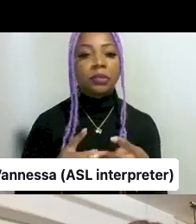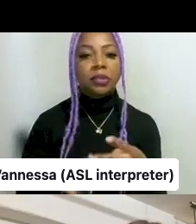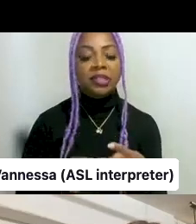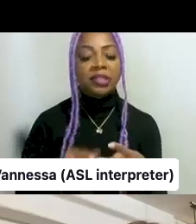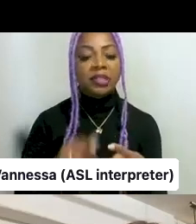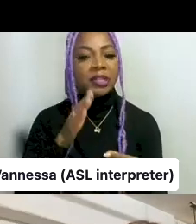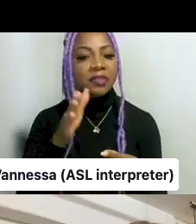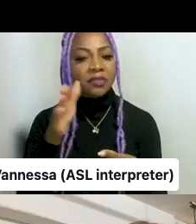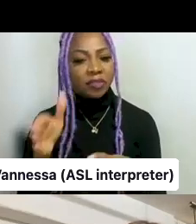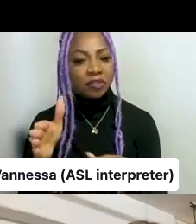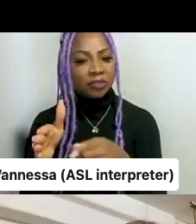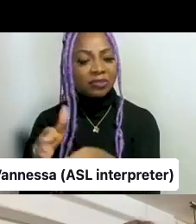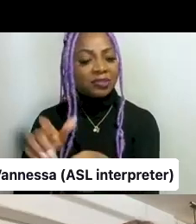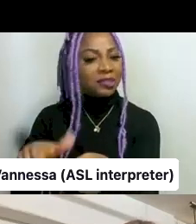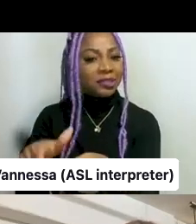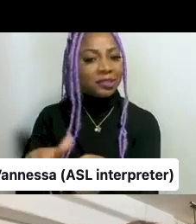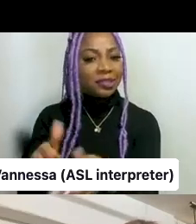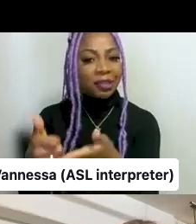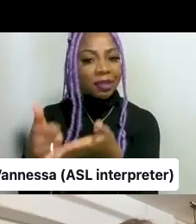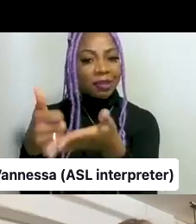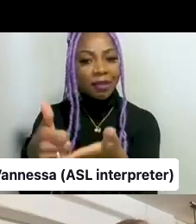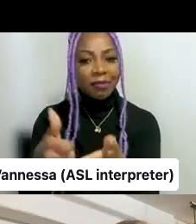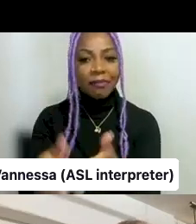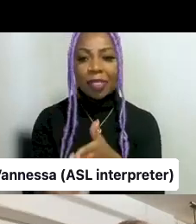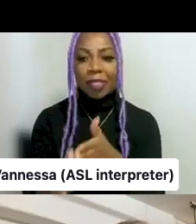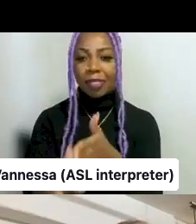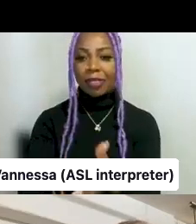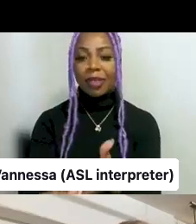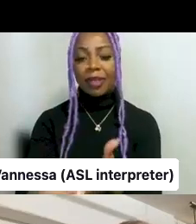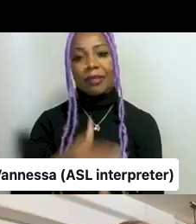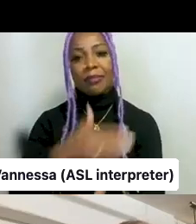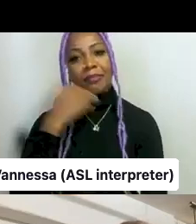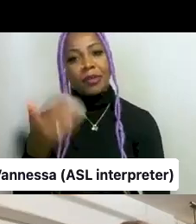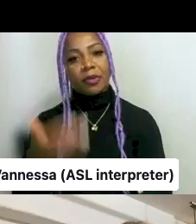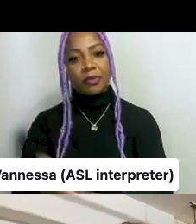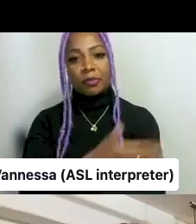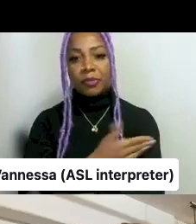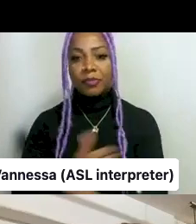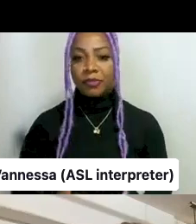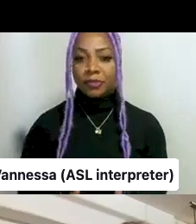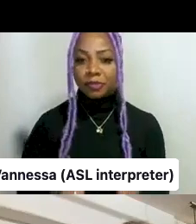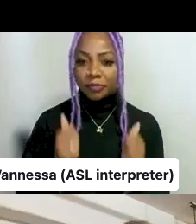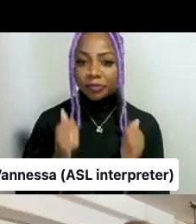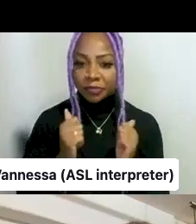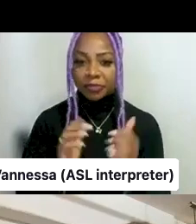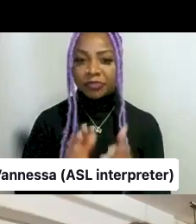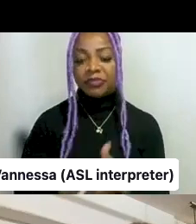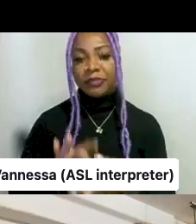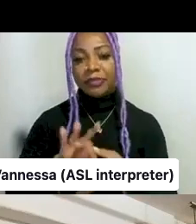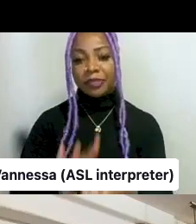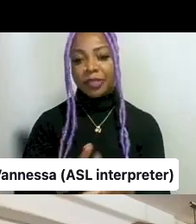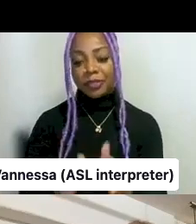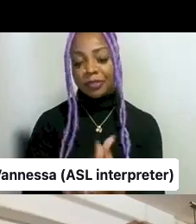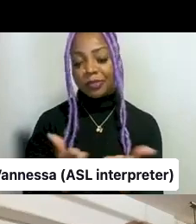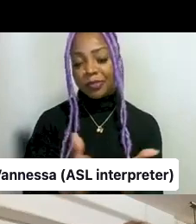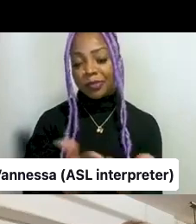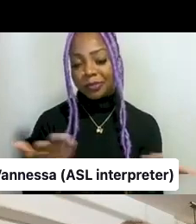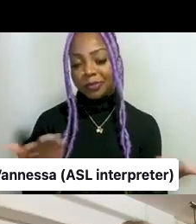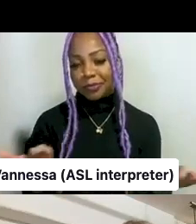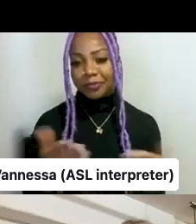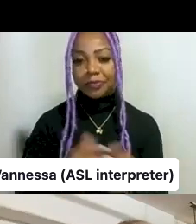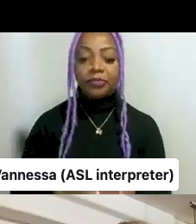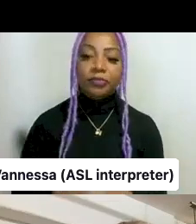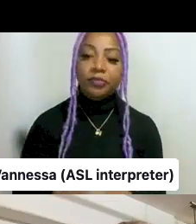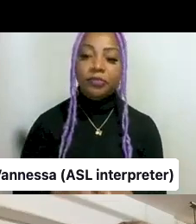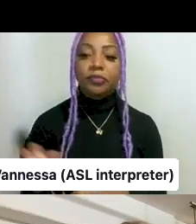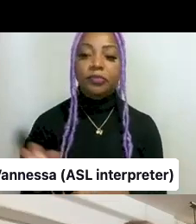a good life? And then specifically, what could the role of one or several aspects of art books and publishing be, of course. And the second